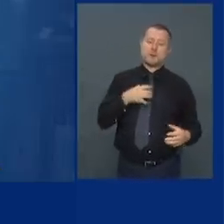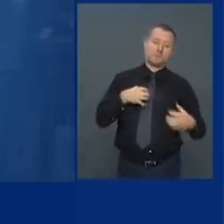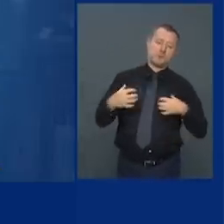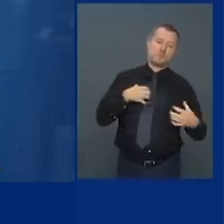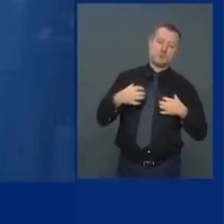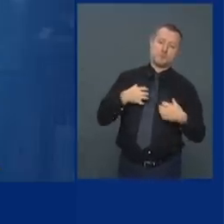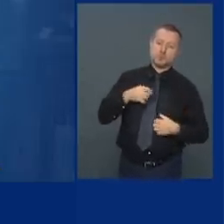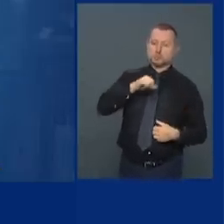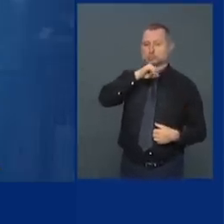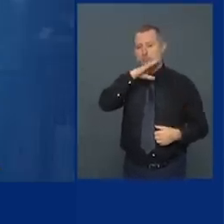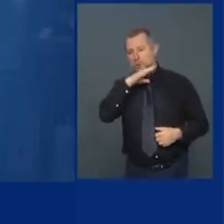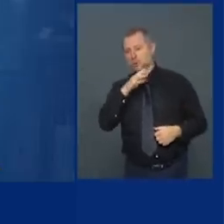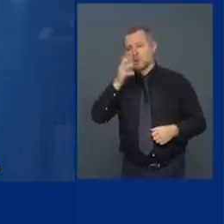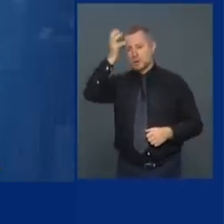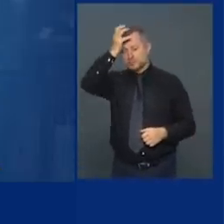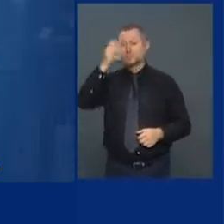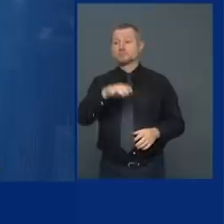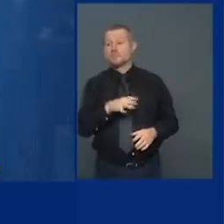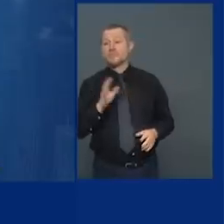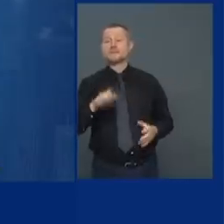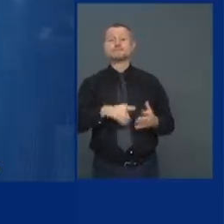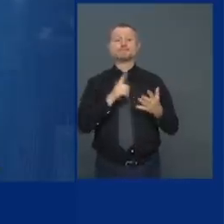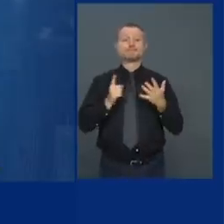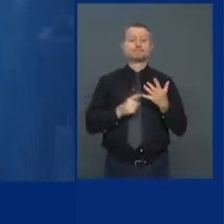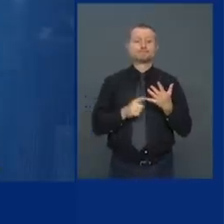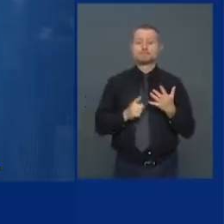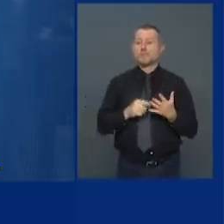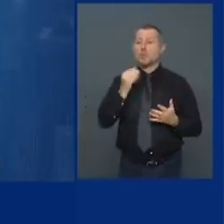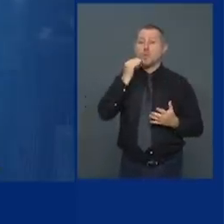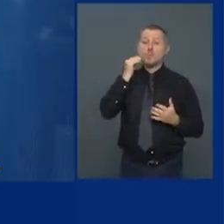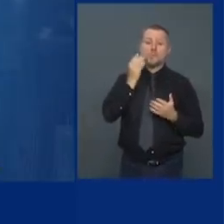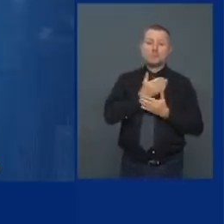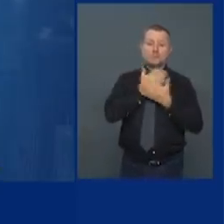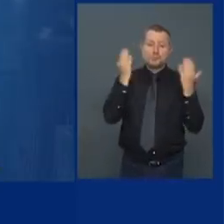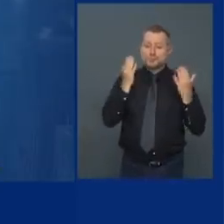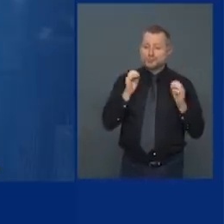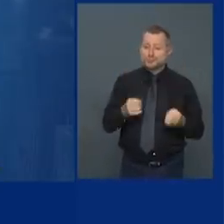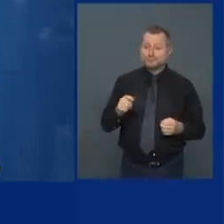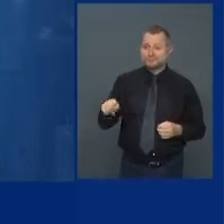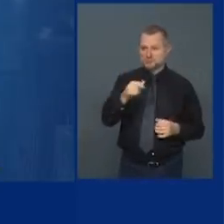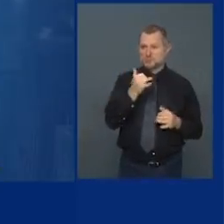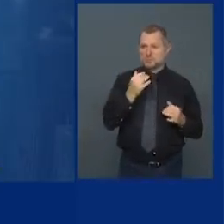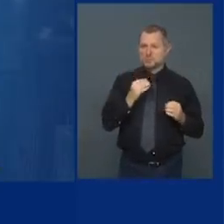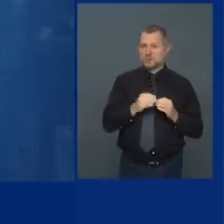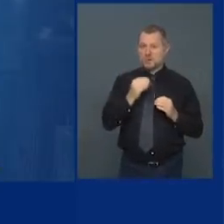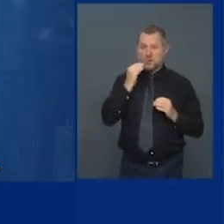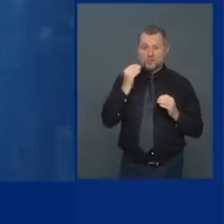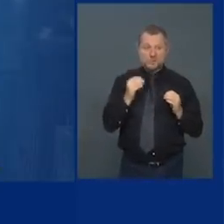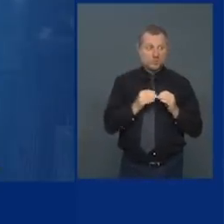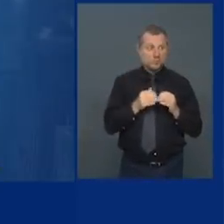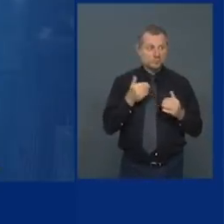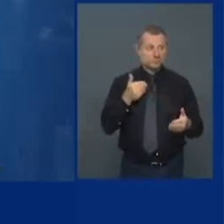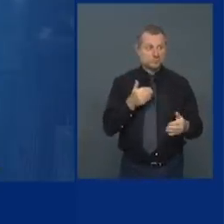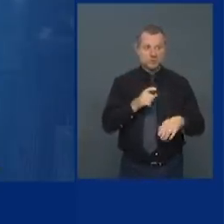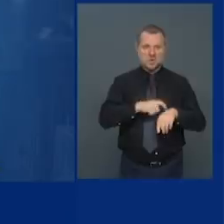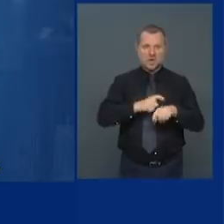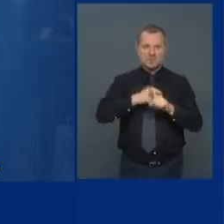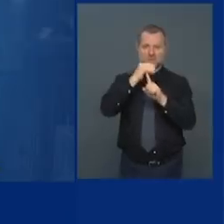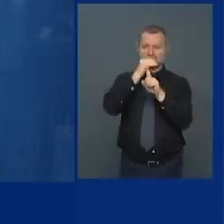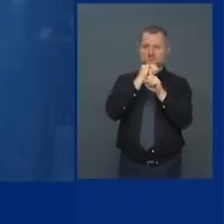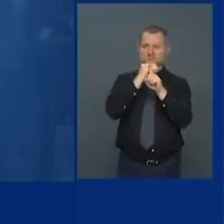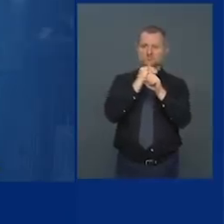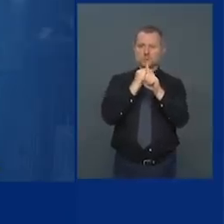city on the issue of homeless it's getting cold the we there are homeless